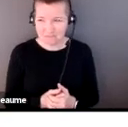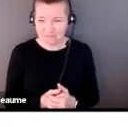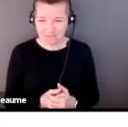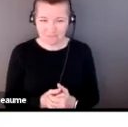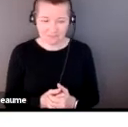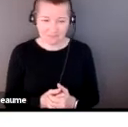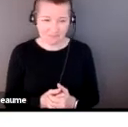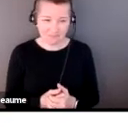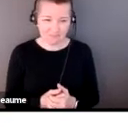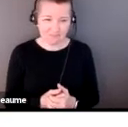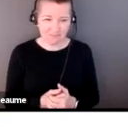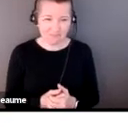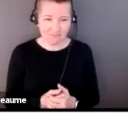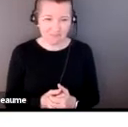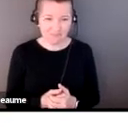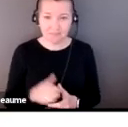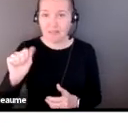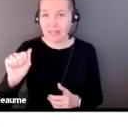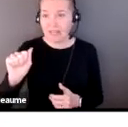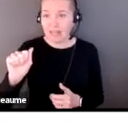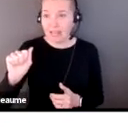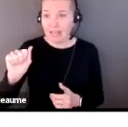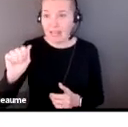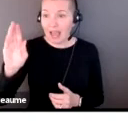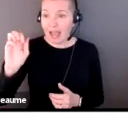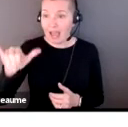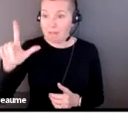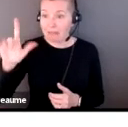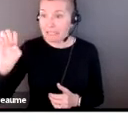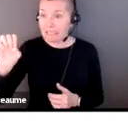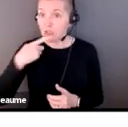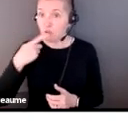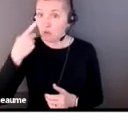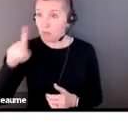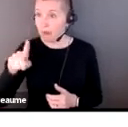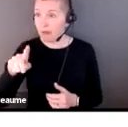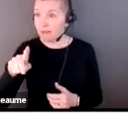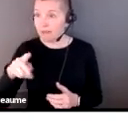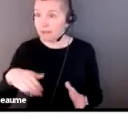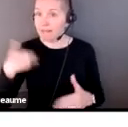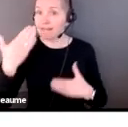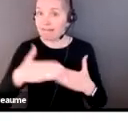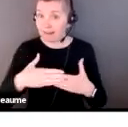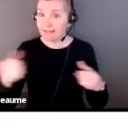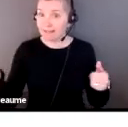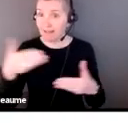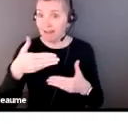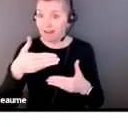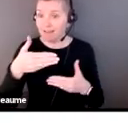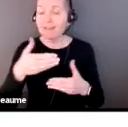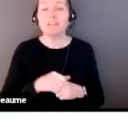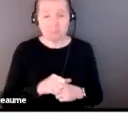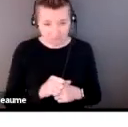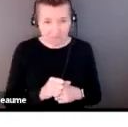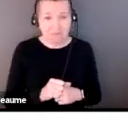If Abby Lee could go to the next slide, I'd like to thank everyone who was involved in bringing this